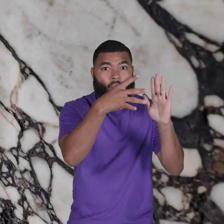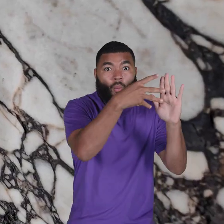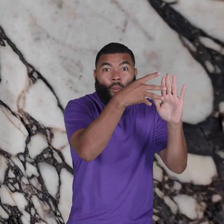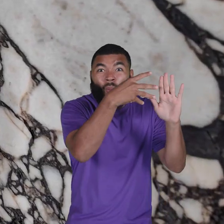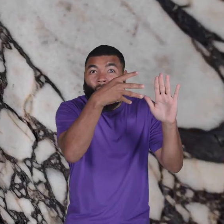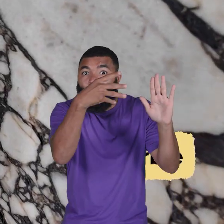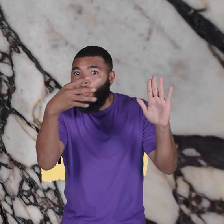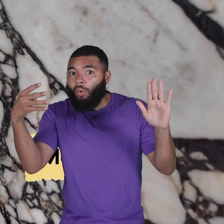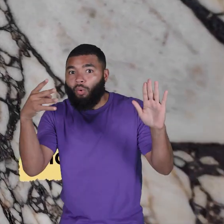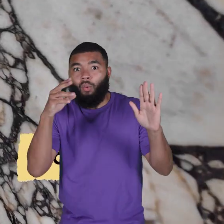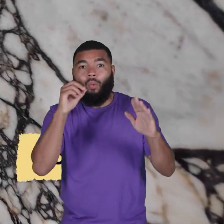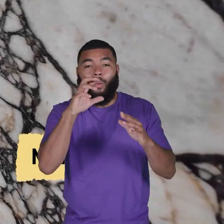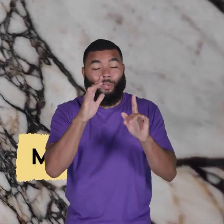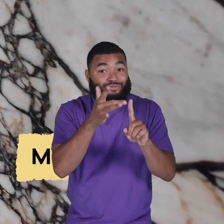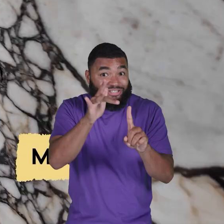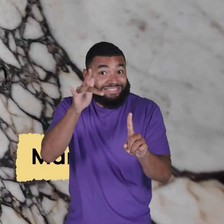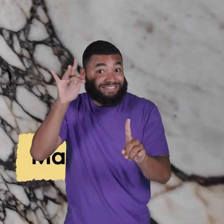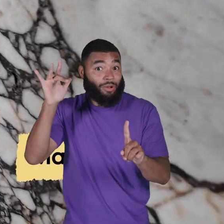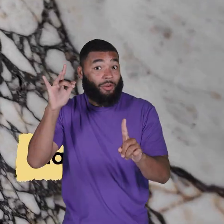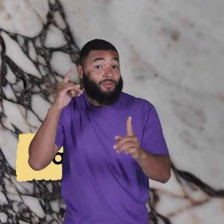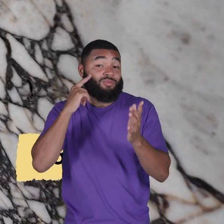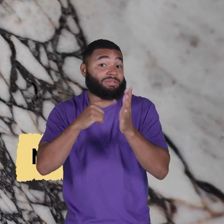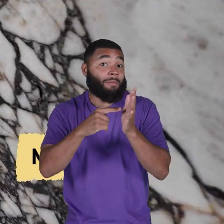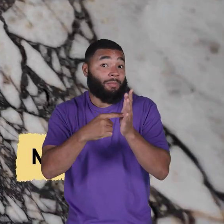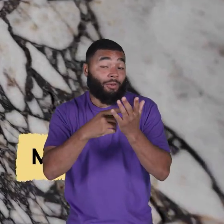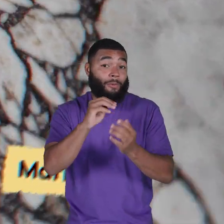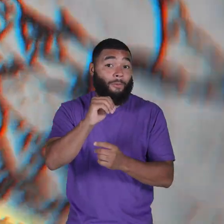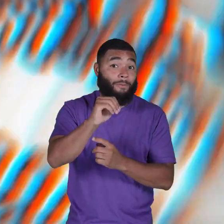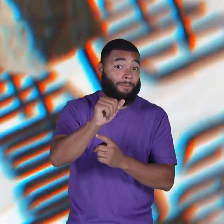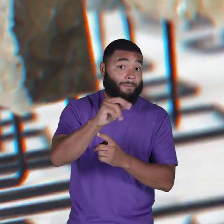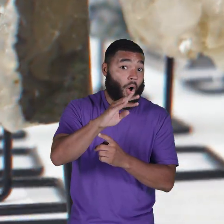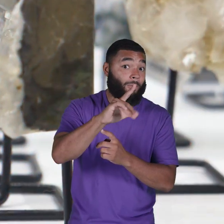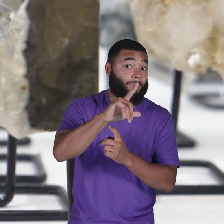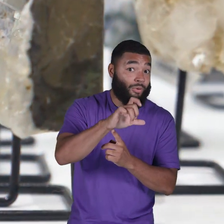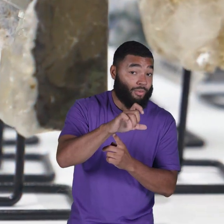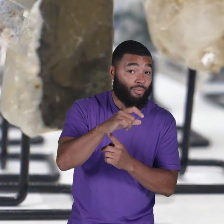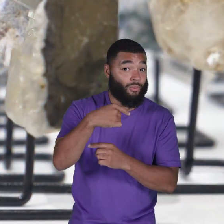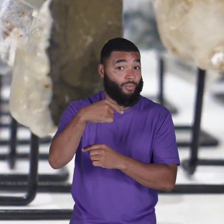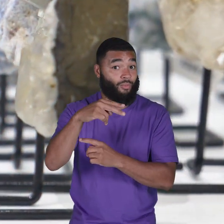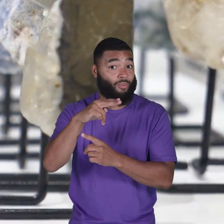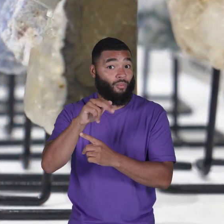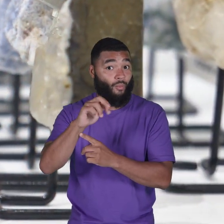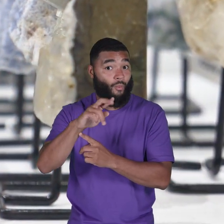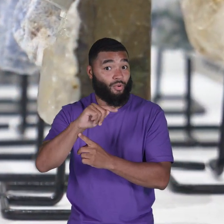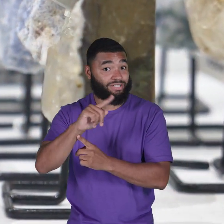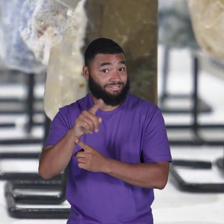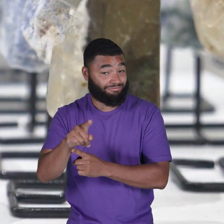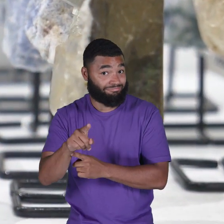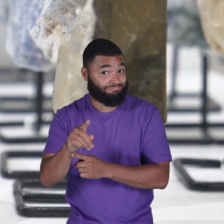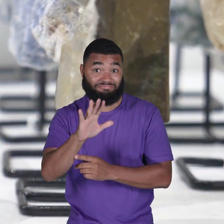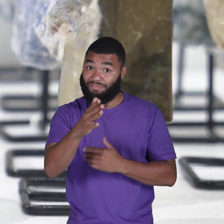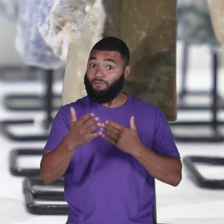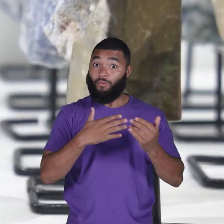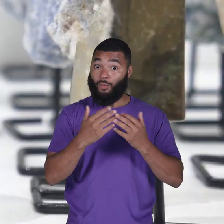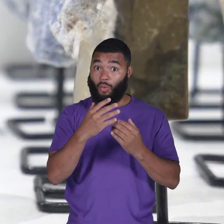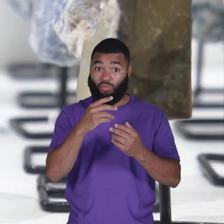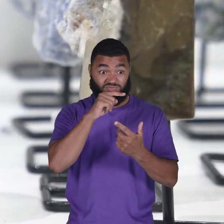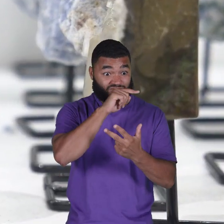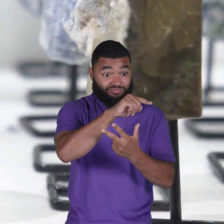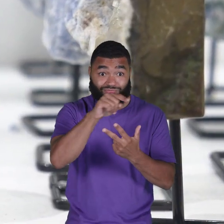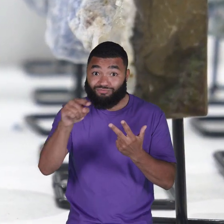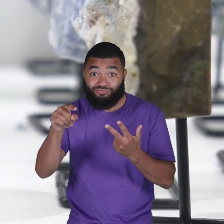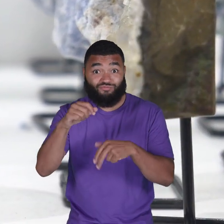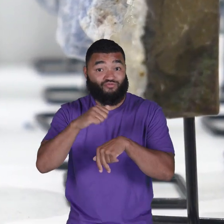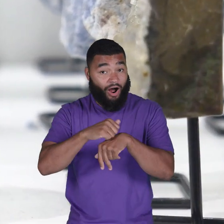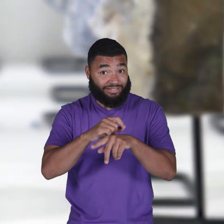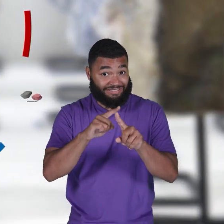Stone, like marble and quartz, are examples. Even though each rock type is different, they all go through